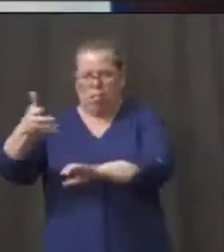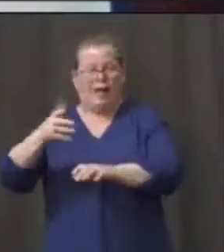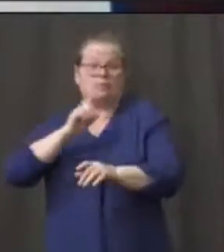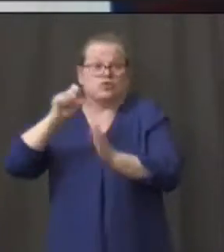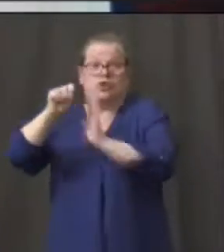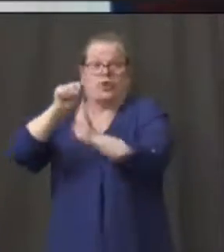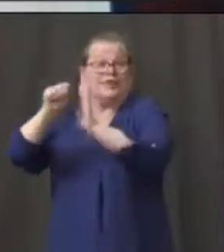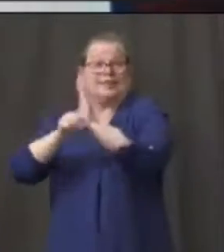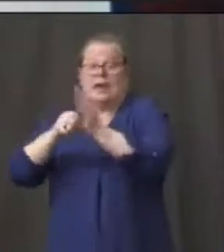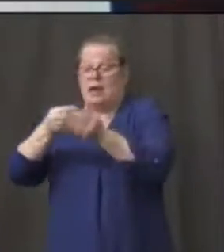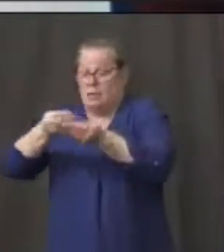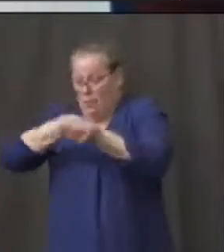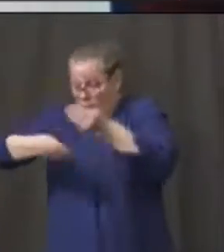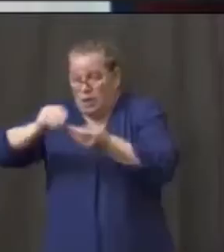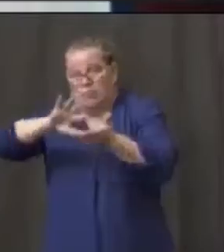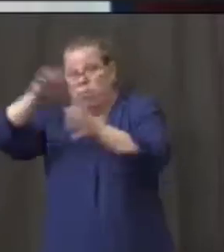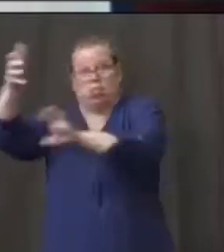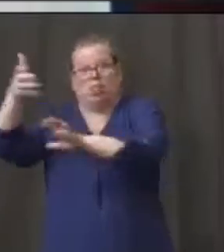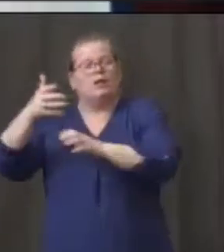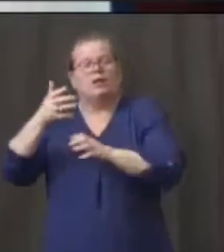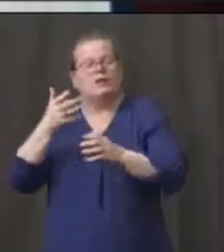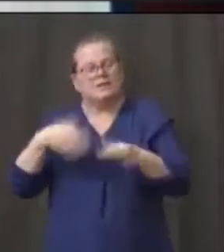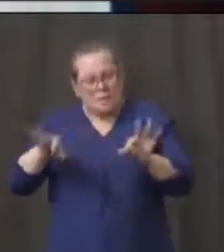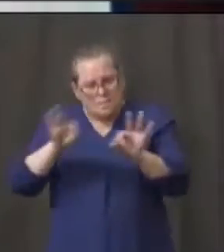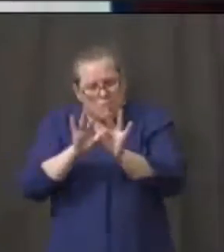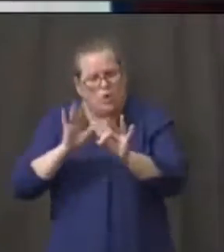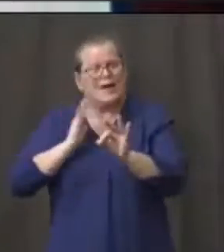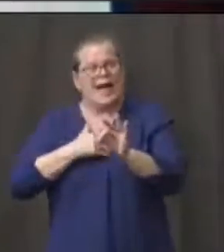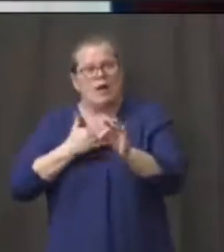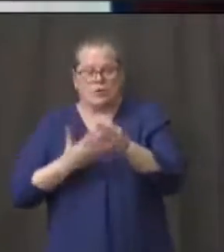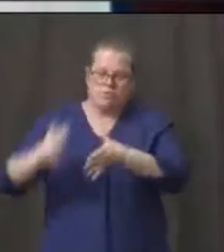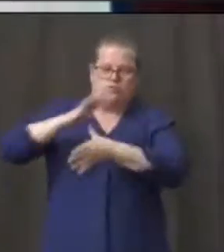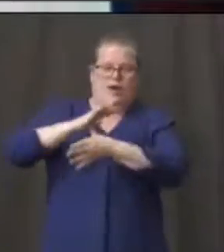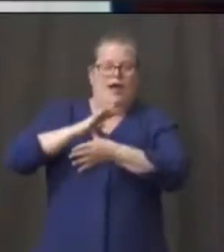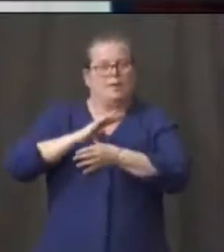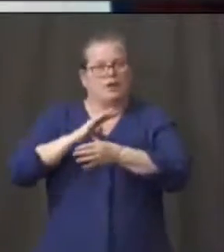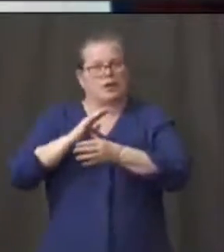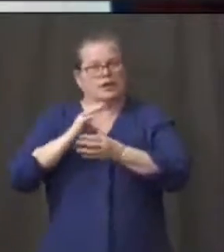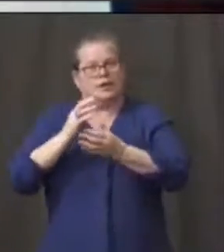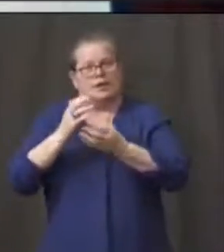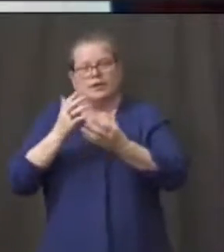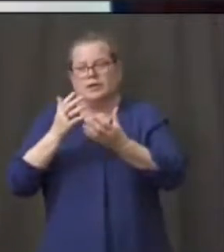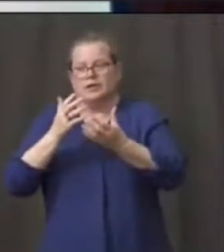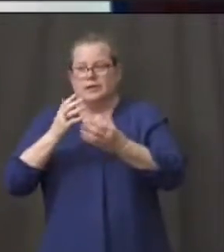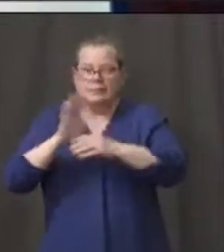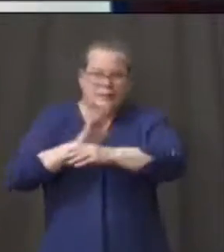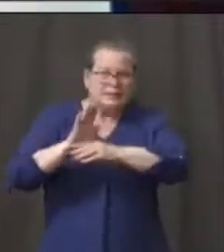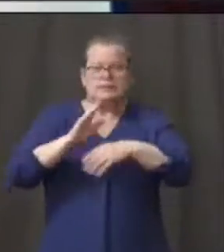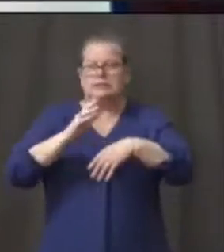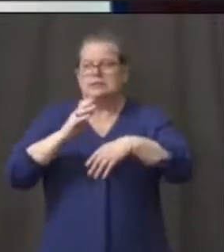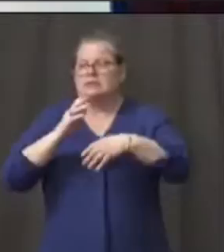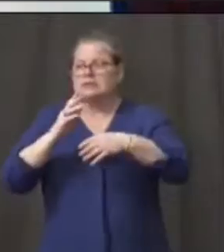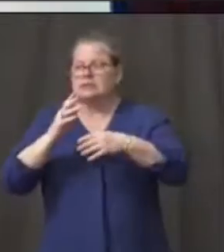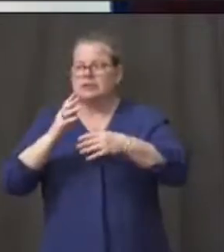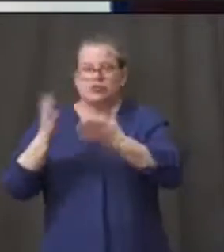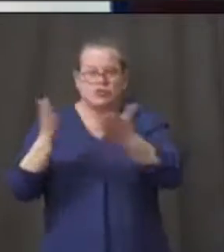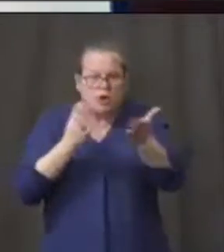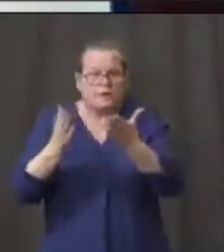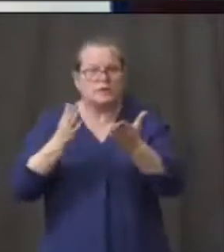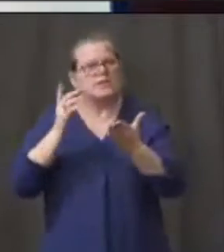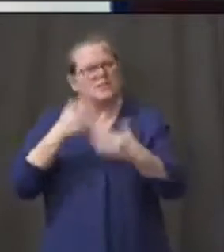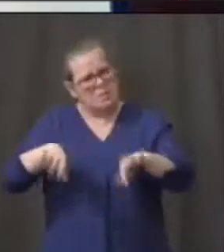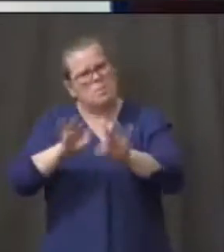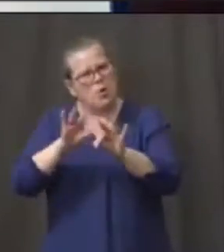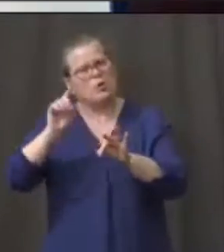along with getting the economy restarted and fired up again. So there's a lot of work to be done throughout the summer, the fall, next winter